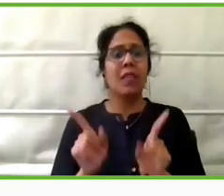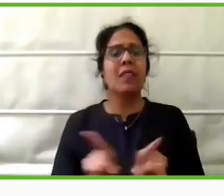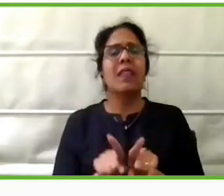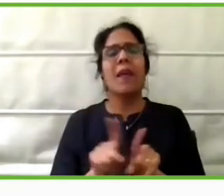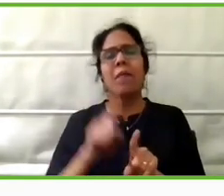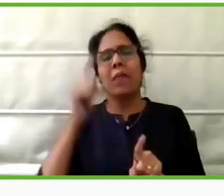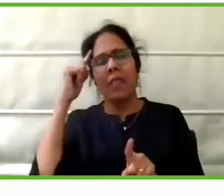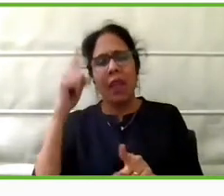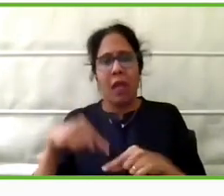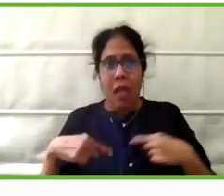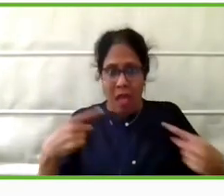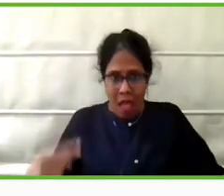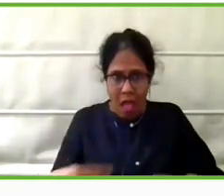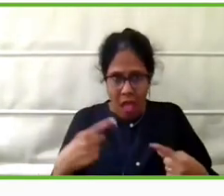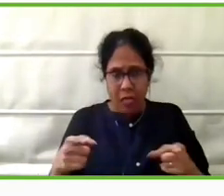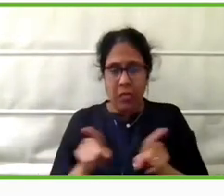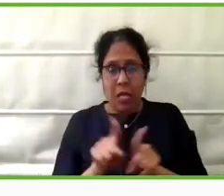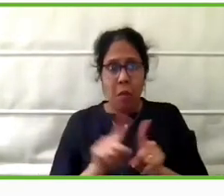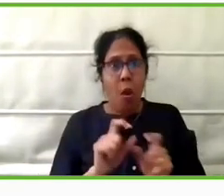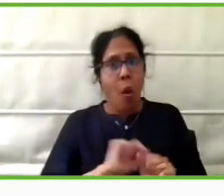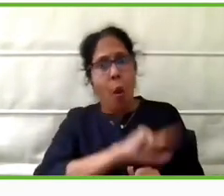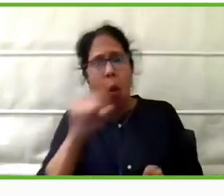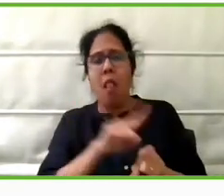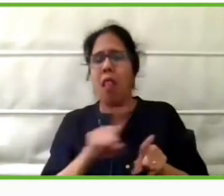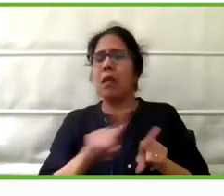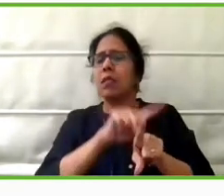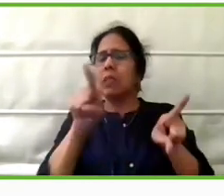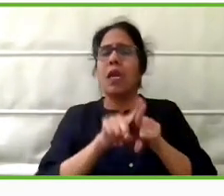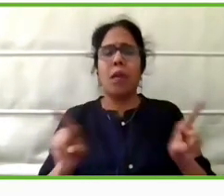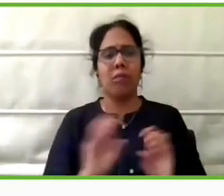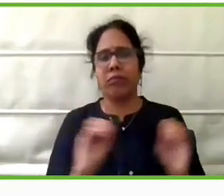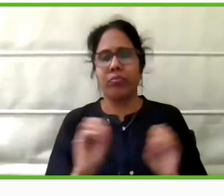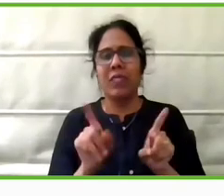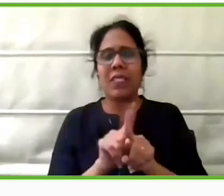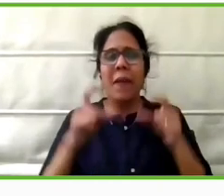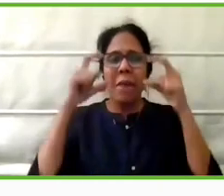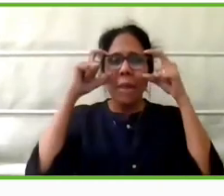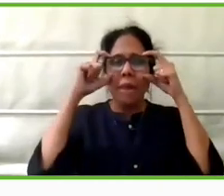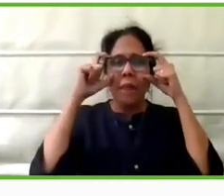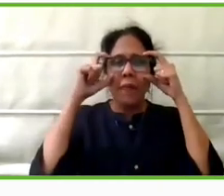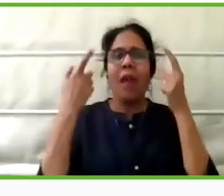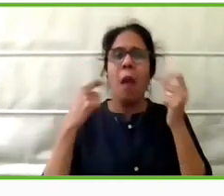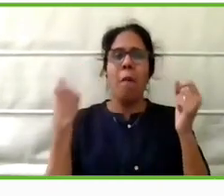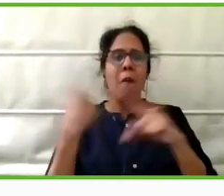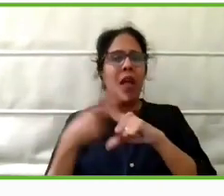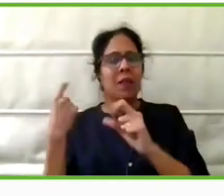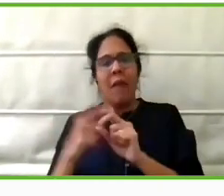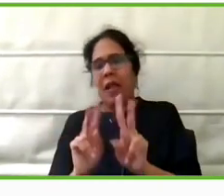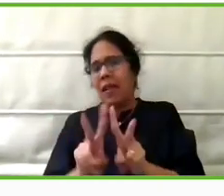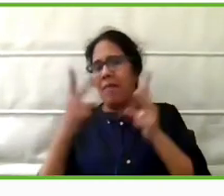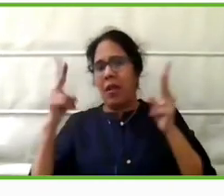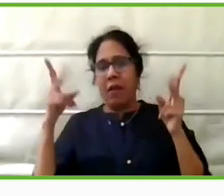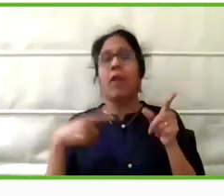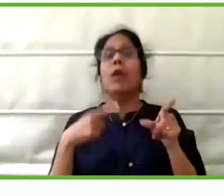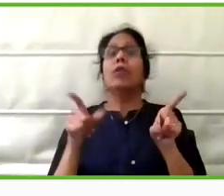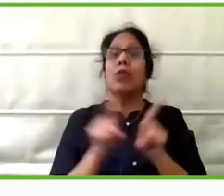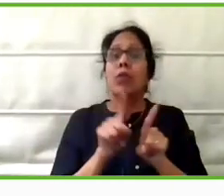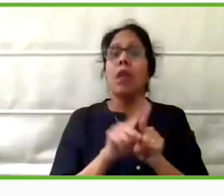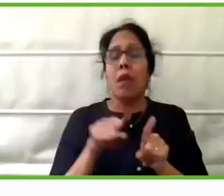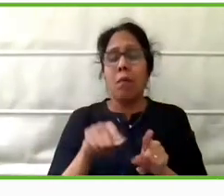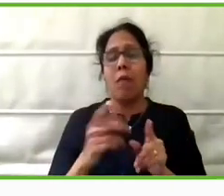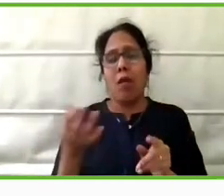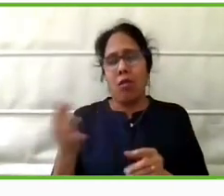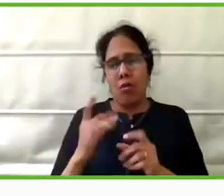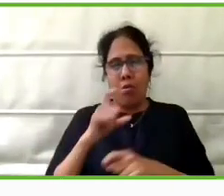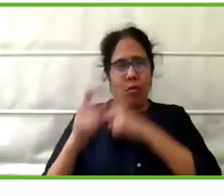like the eyeglasses I mentioned, that is so not true. So we have a startup from our lab incubated at IIT Madras